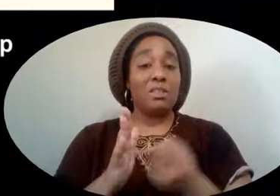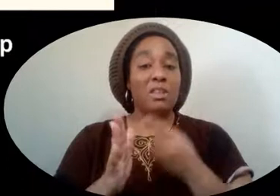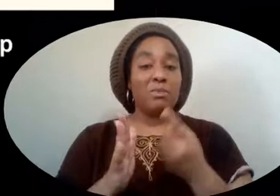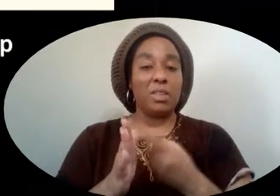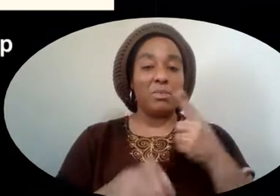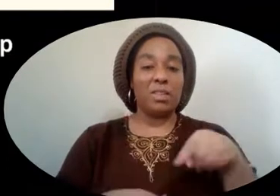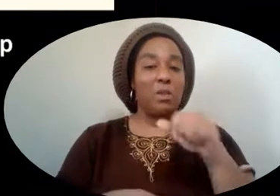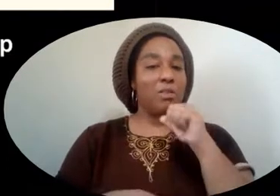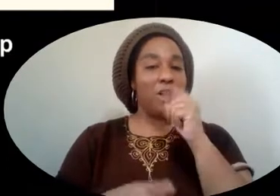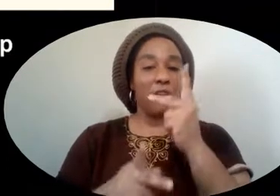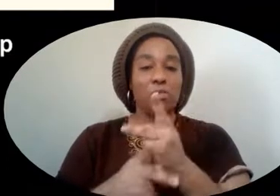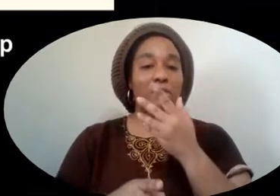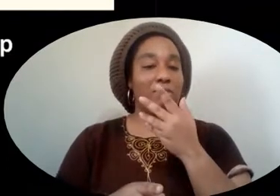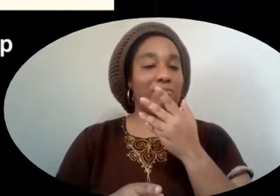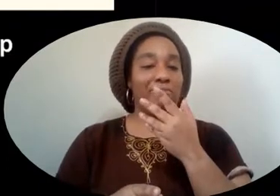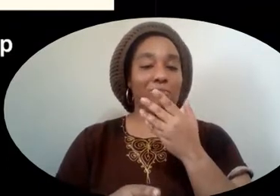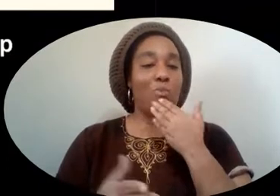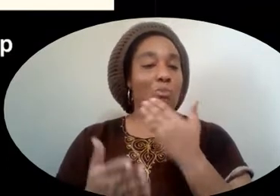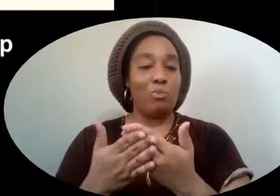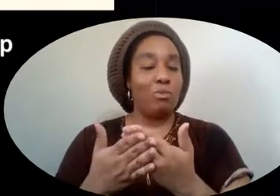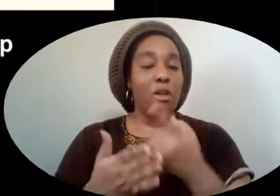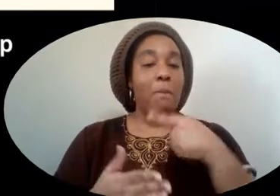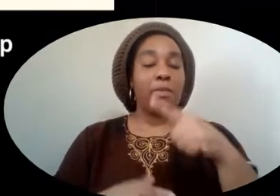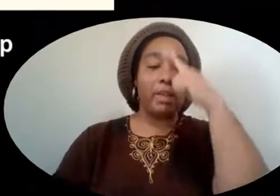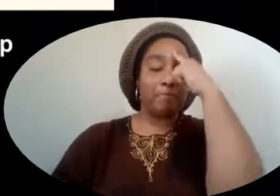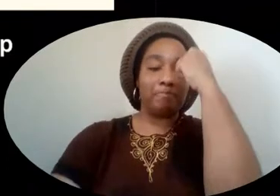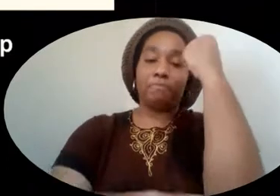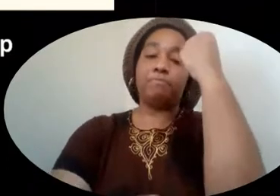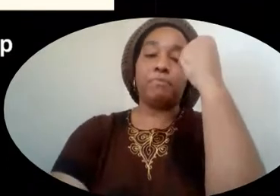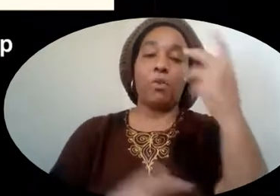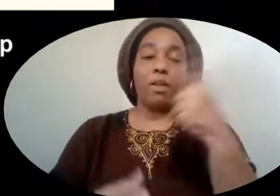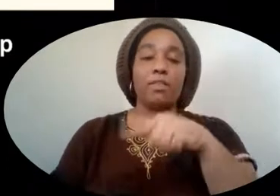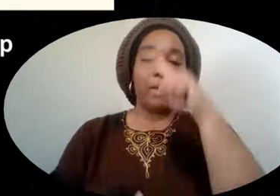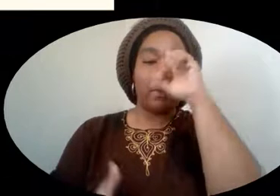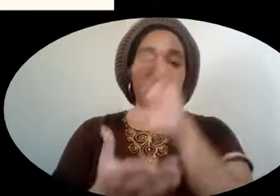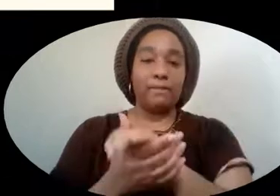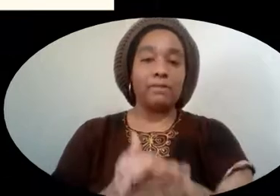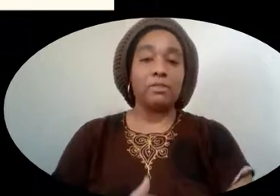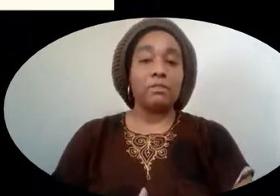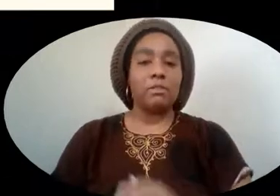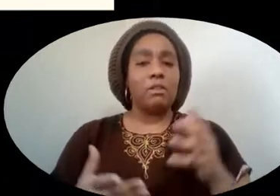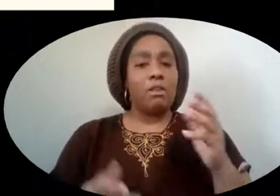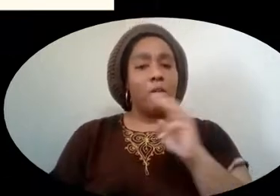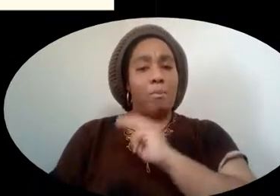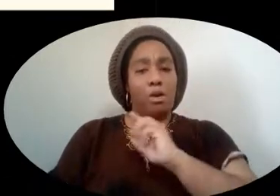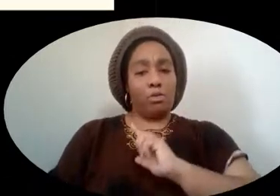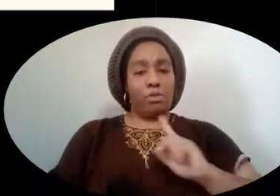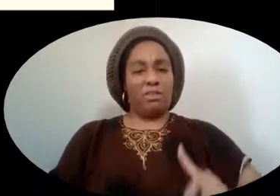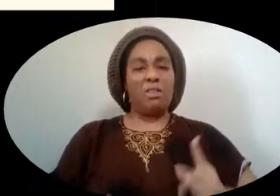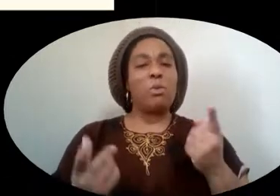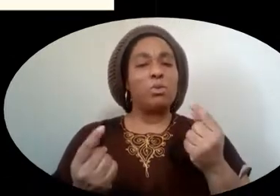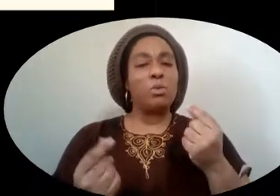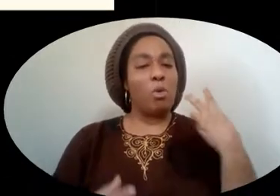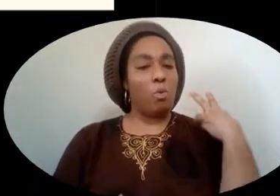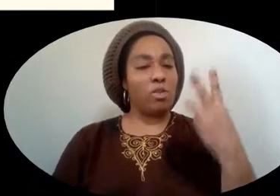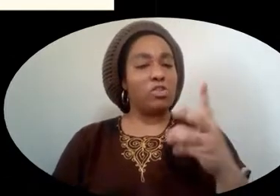they were mistreated, but they stood up for what they believed in. What did Dr. King do in